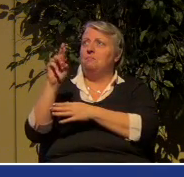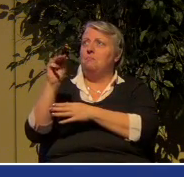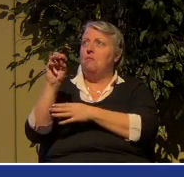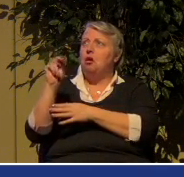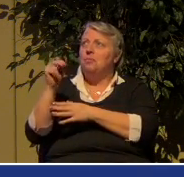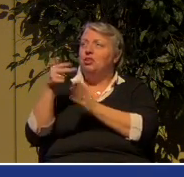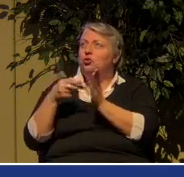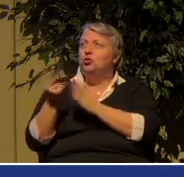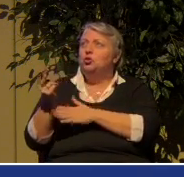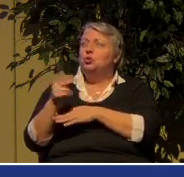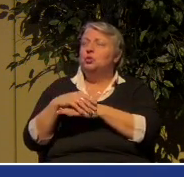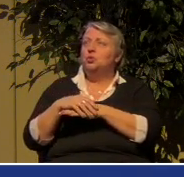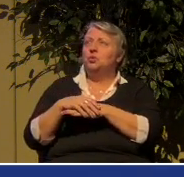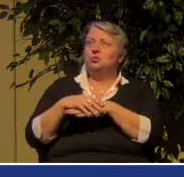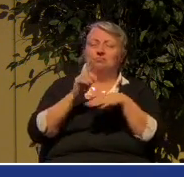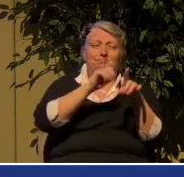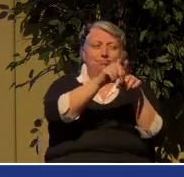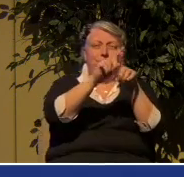religions are true,